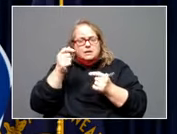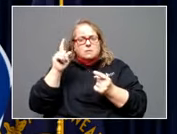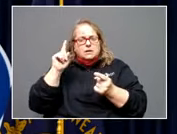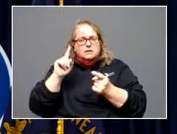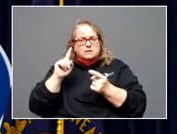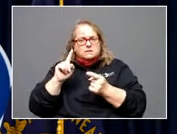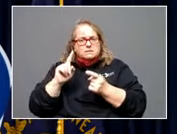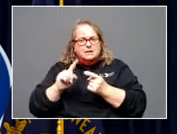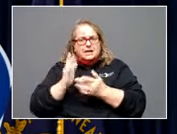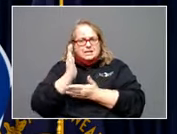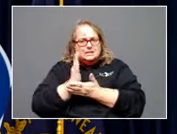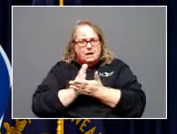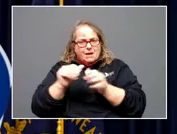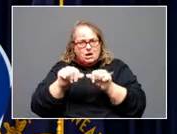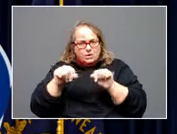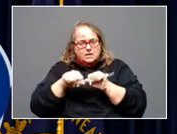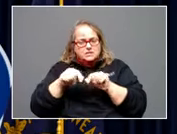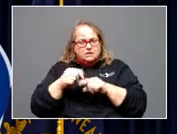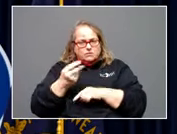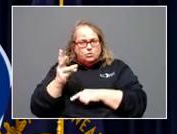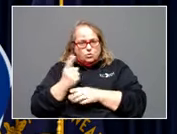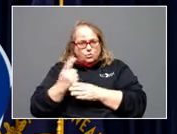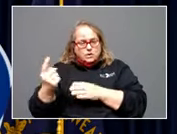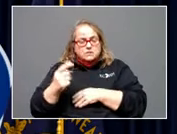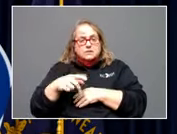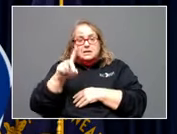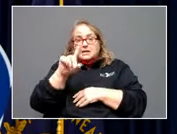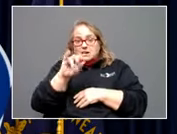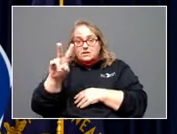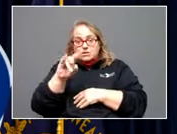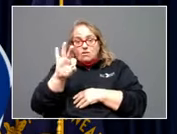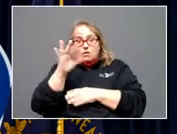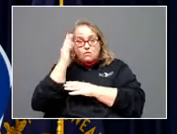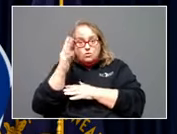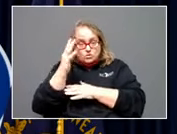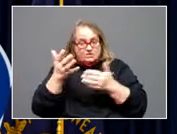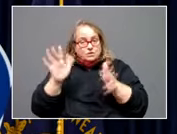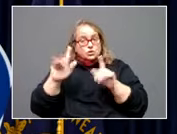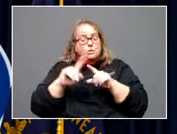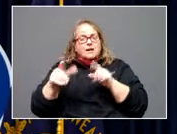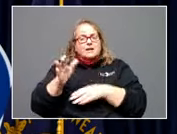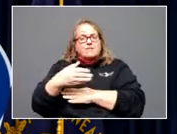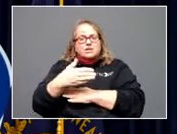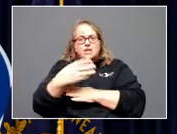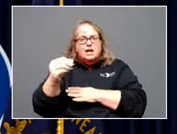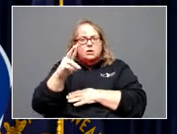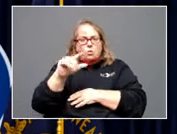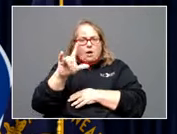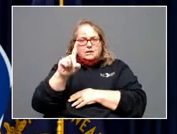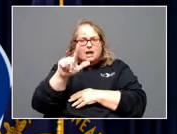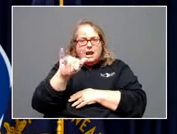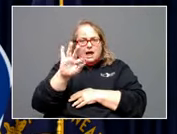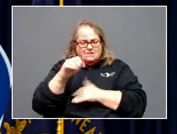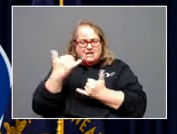in the coming week or so. Our Division of Forestry has finished, but Fish and Wildlife has offered man and woman power